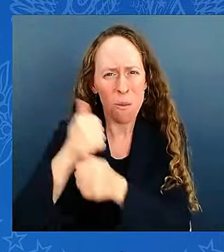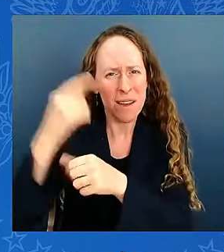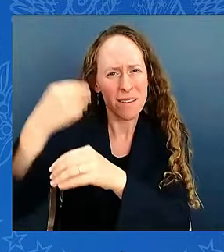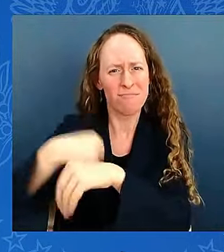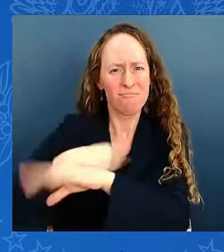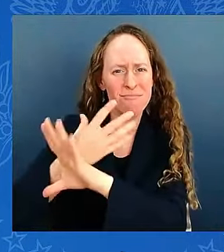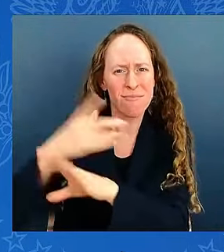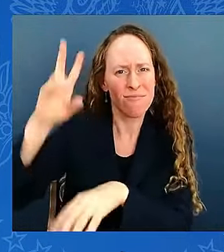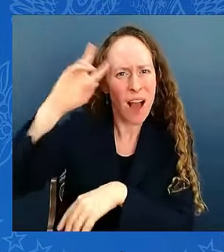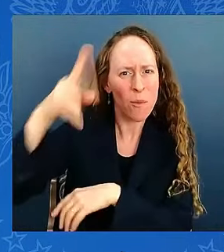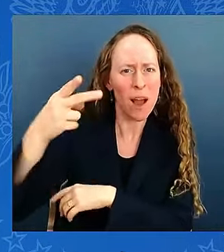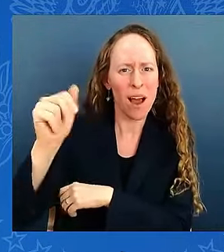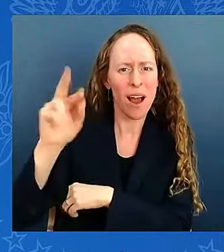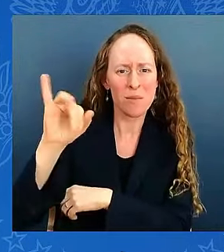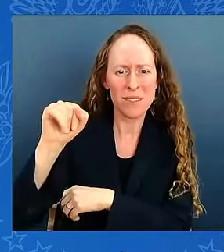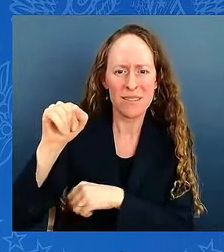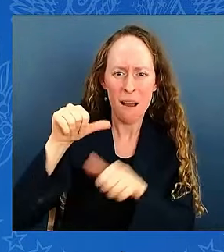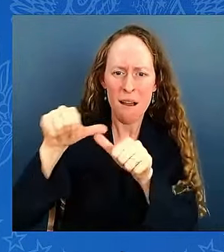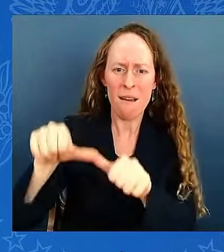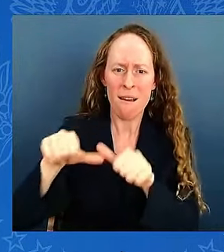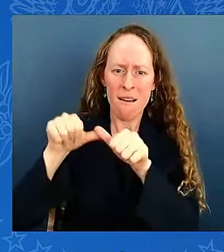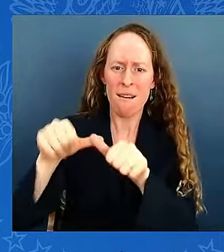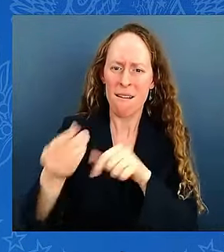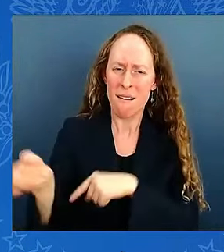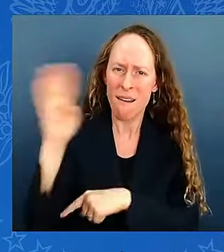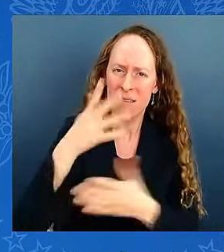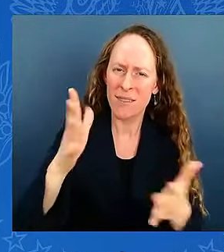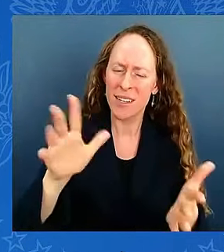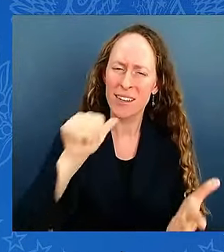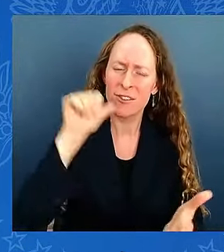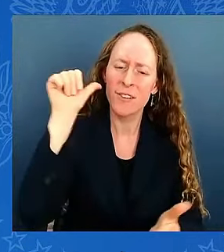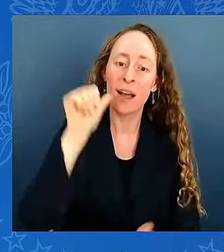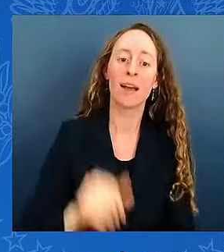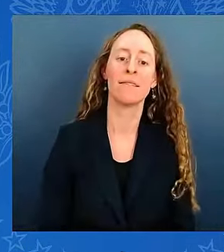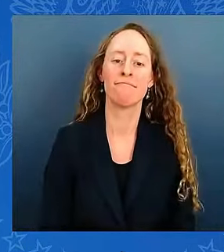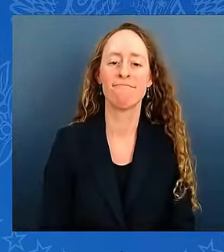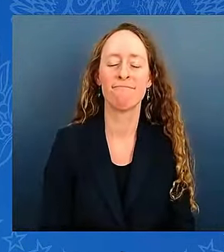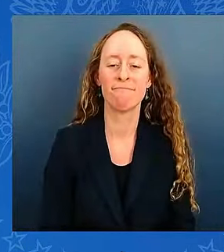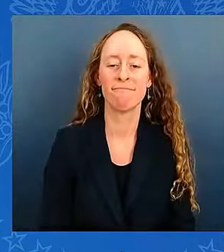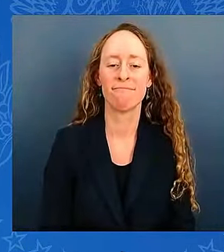telephone is it all my security it's a non-important program come to the seat my security it's a